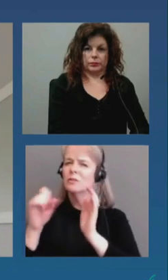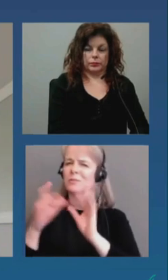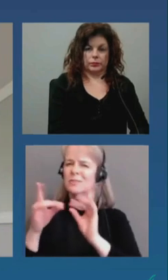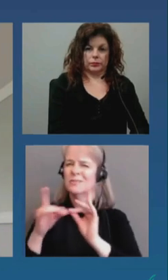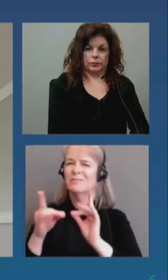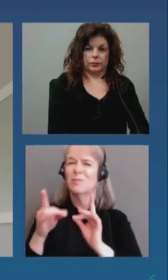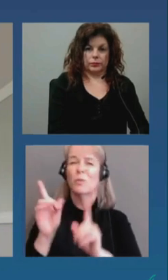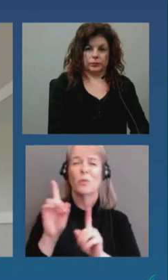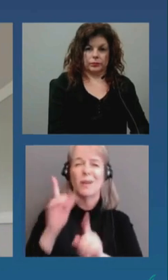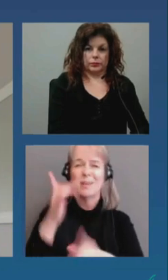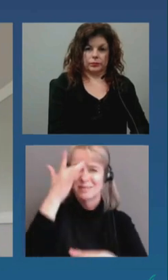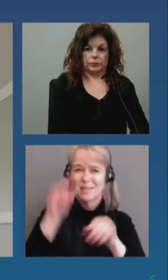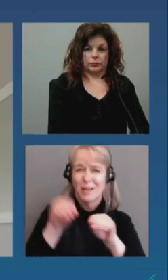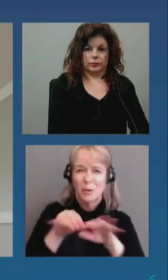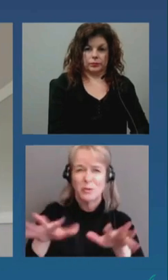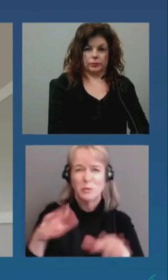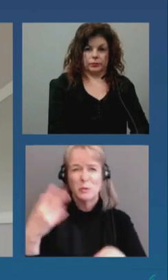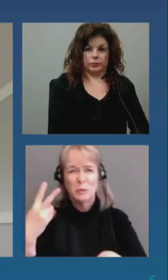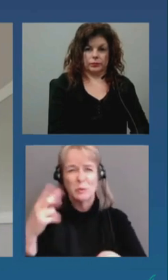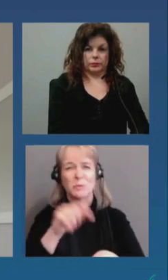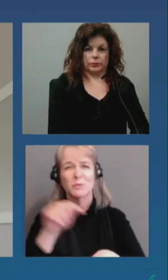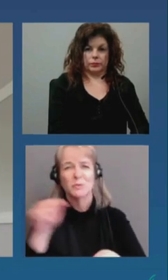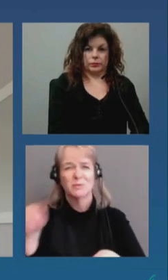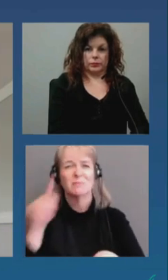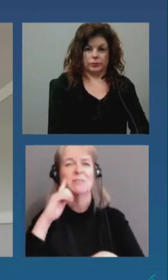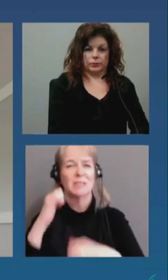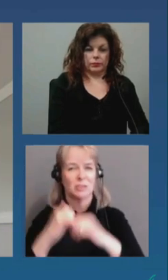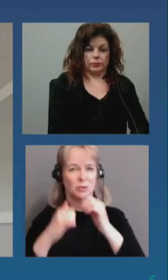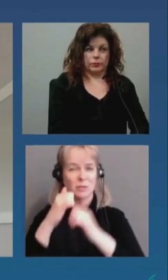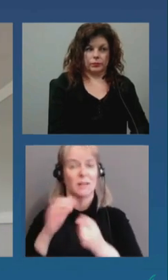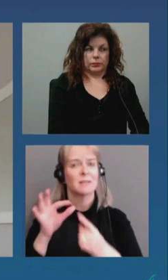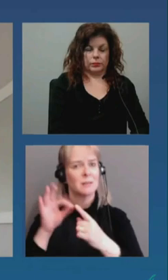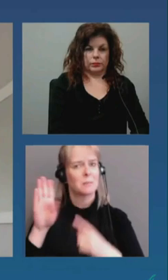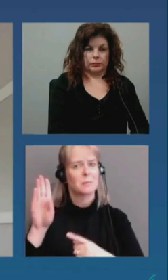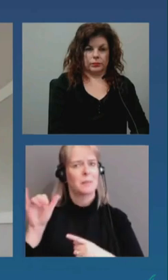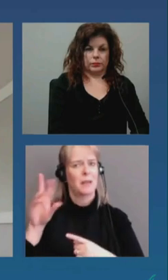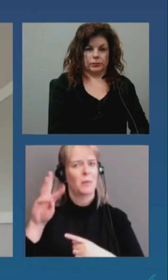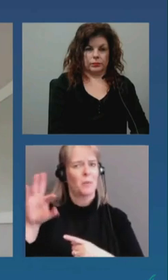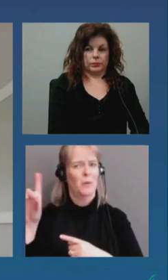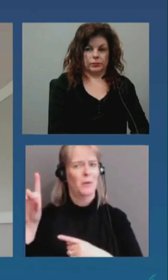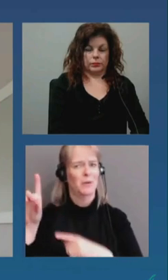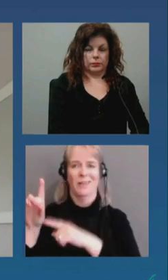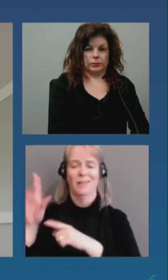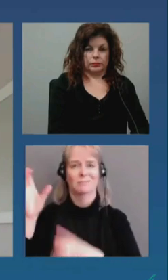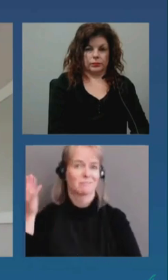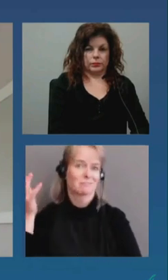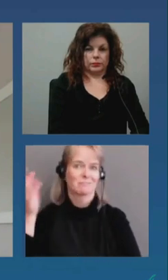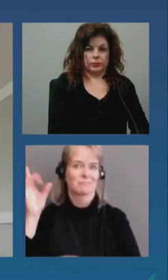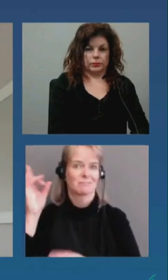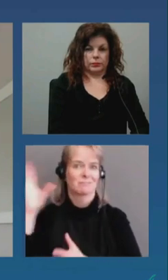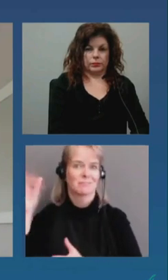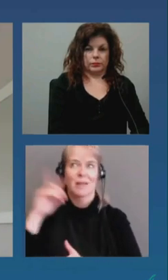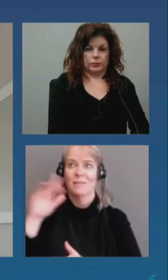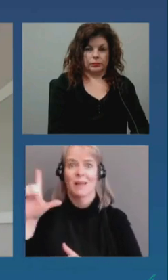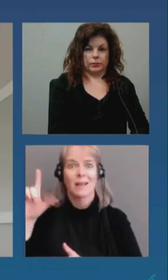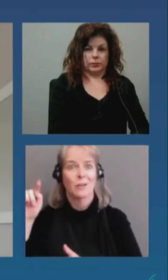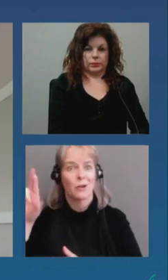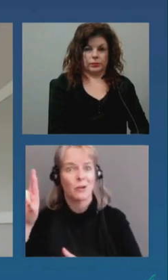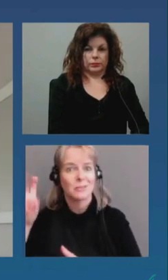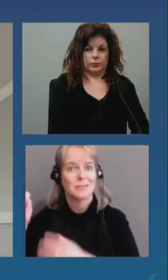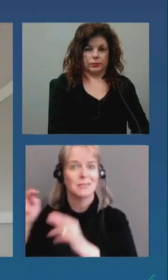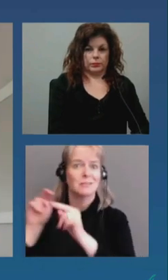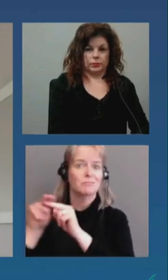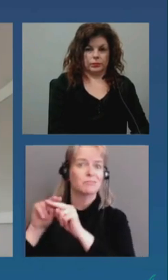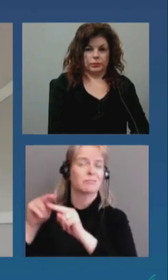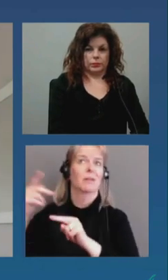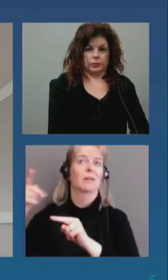sites. I live in Bay Ward, which seems to be entirely under construction between road work and the LRT and condo construction. But I